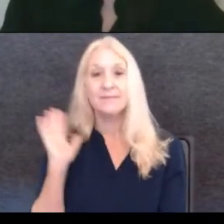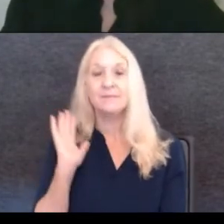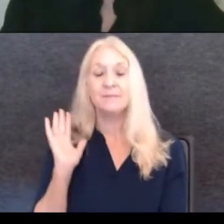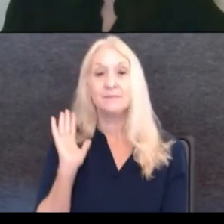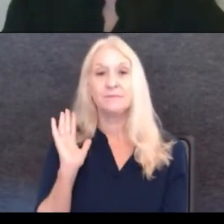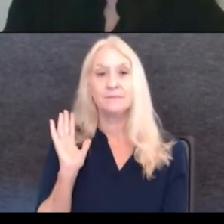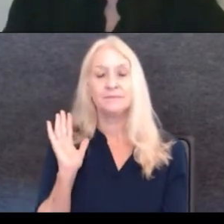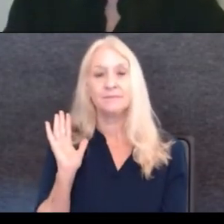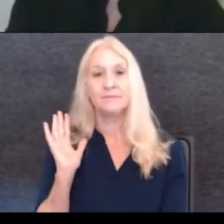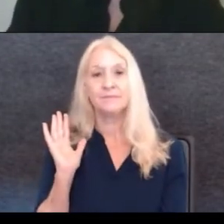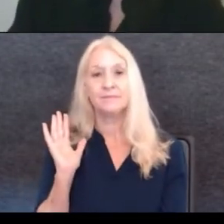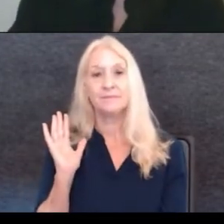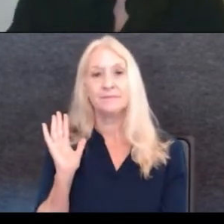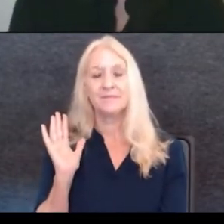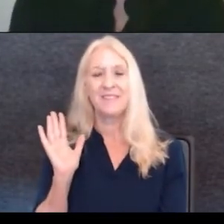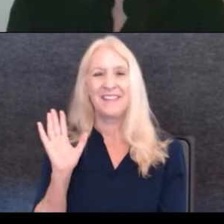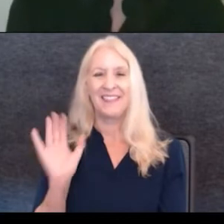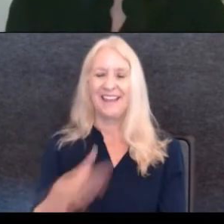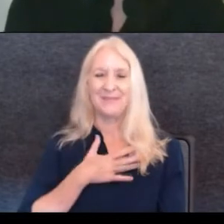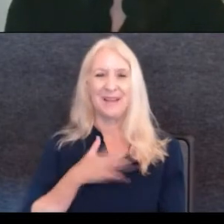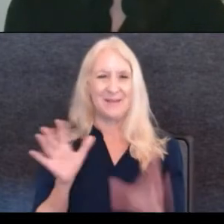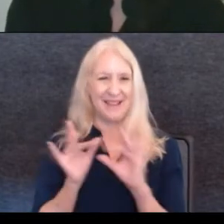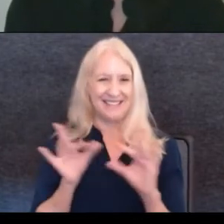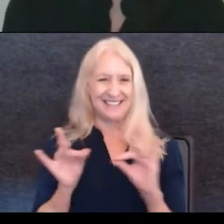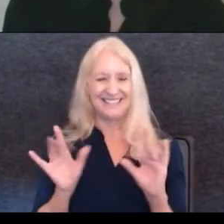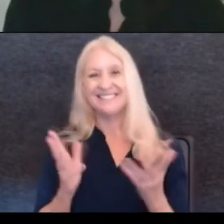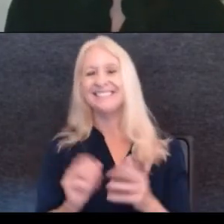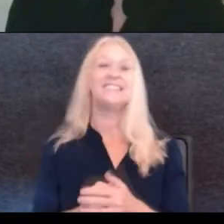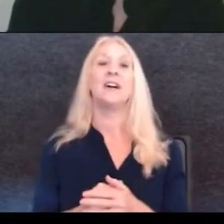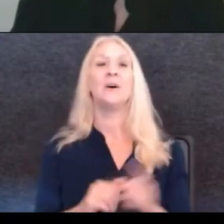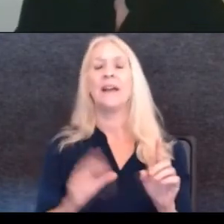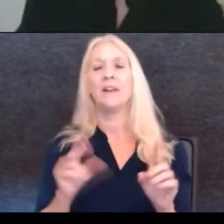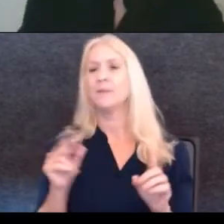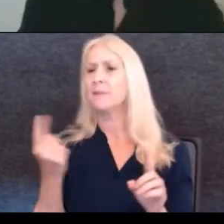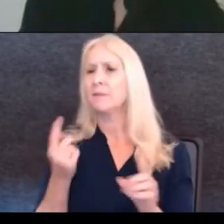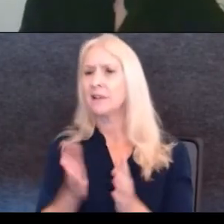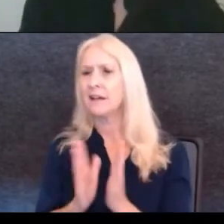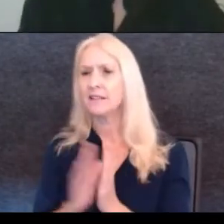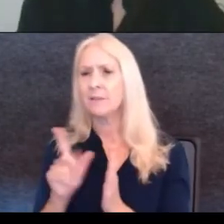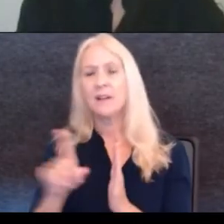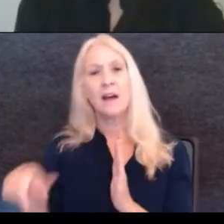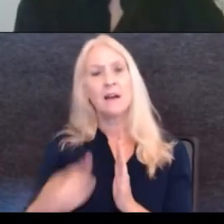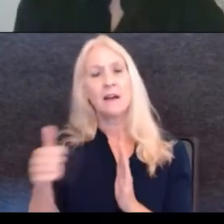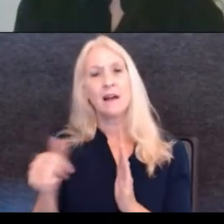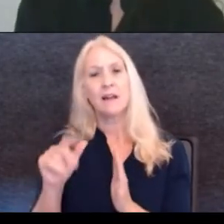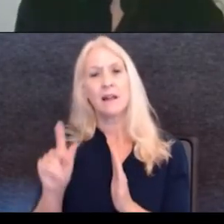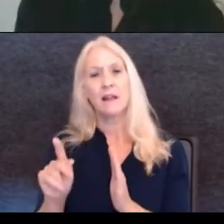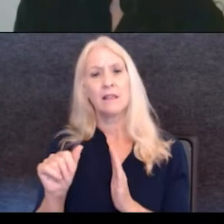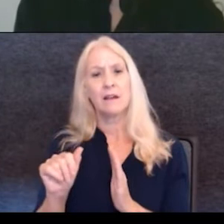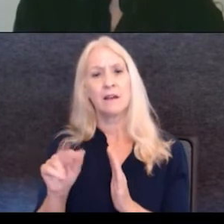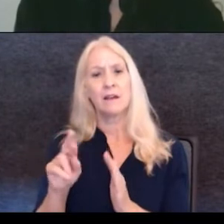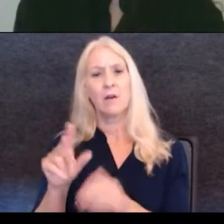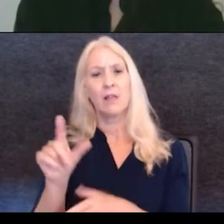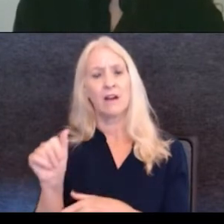that's my message. Yeah. No, somebody was asking, but, um, another Carla was asking, but it's true. Like